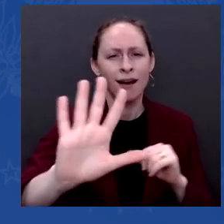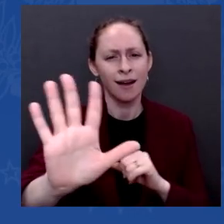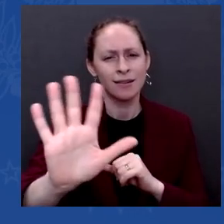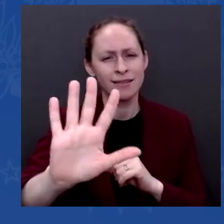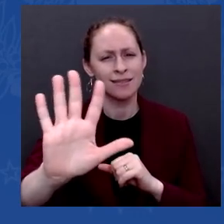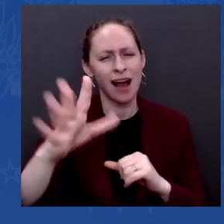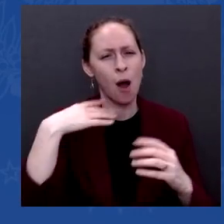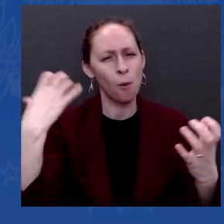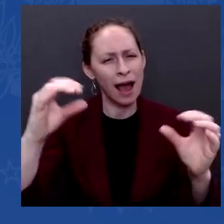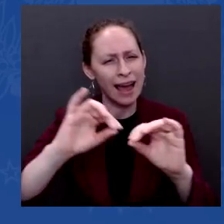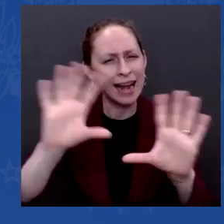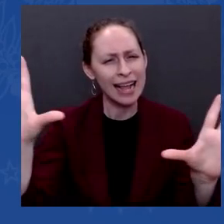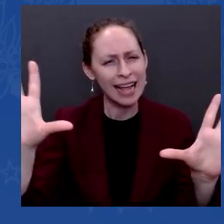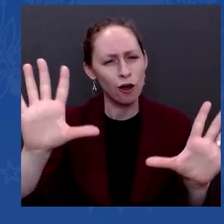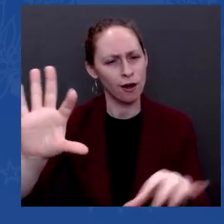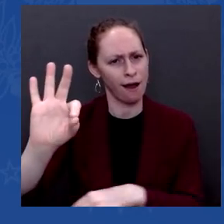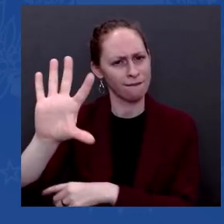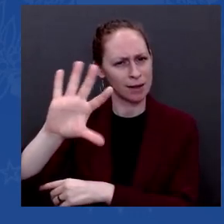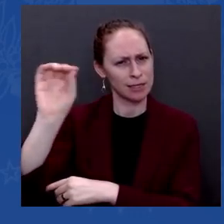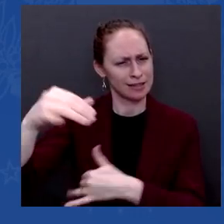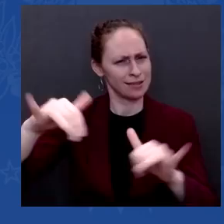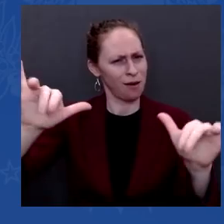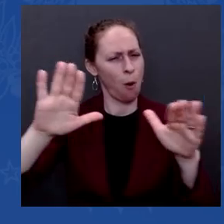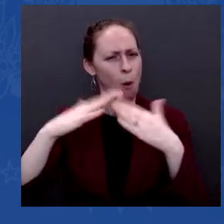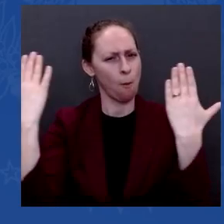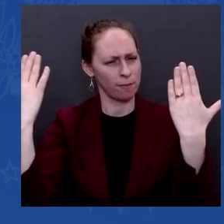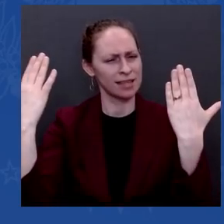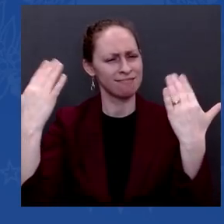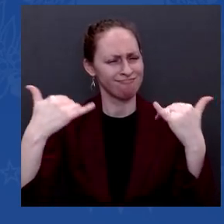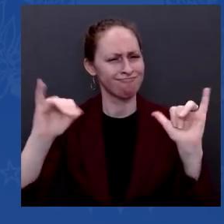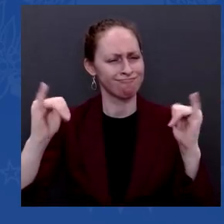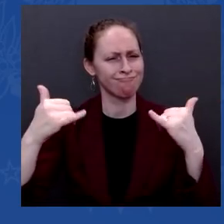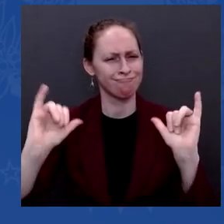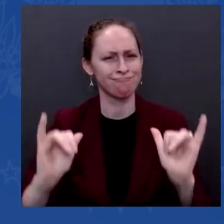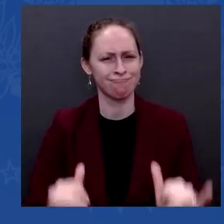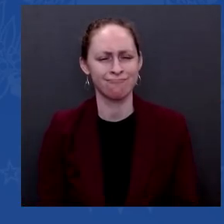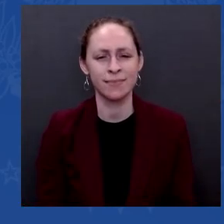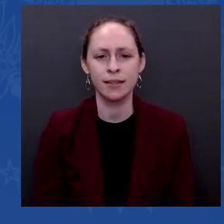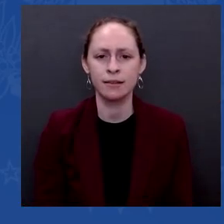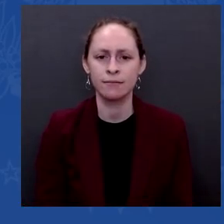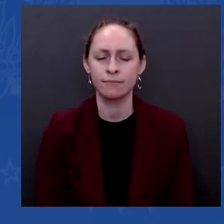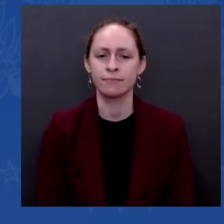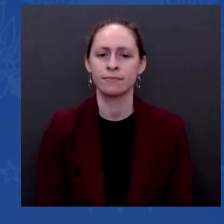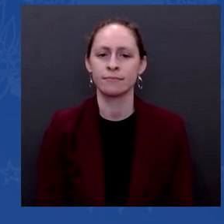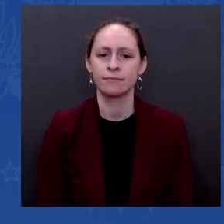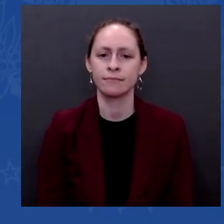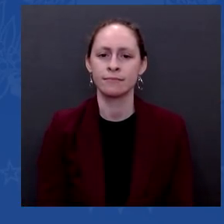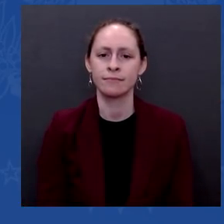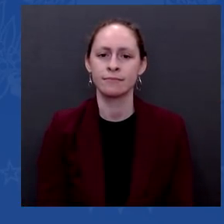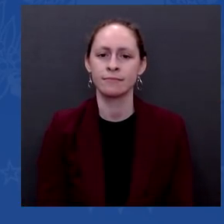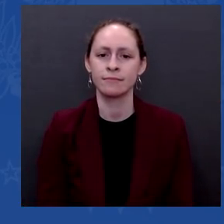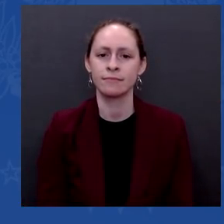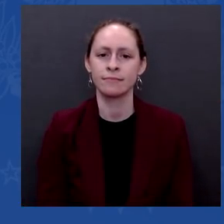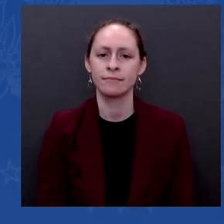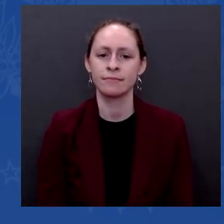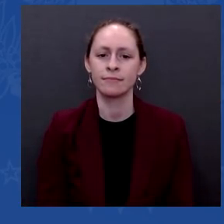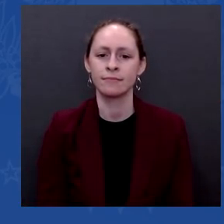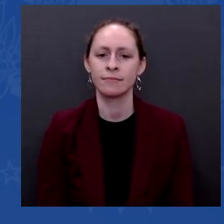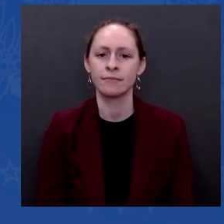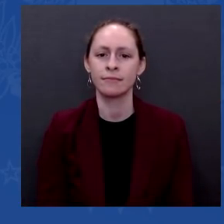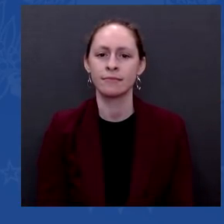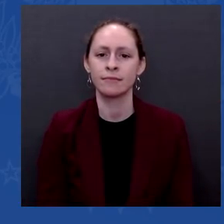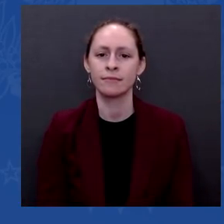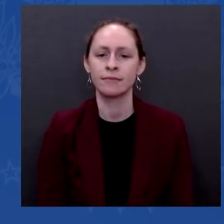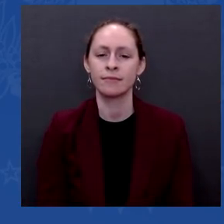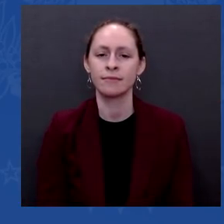the idea that parents don't think it's important for their children to be in school and teachers know